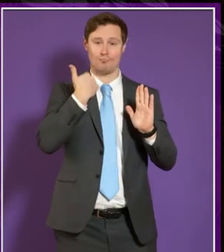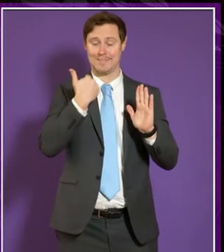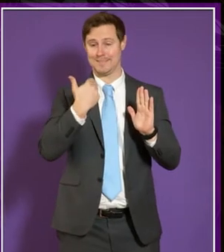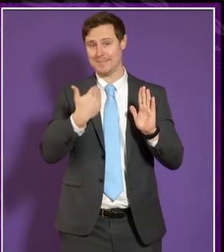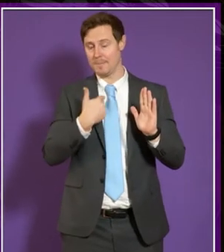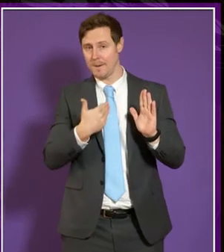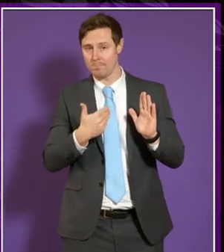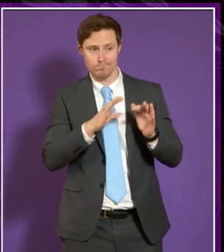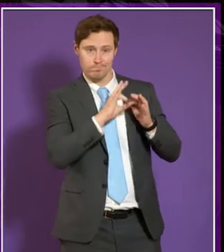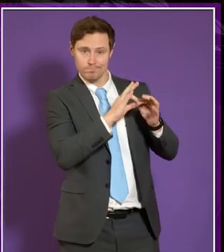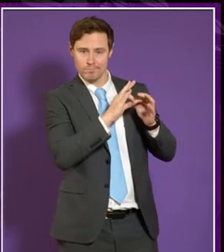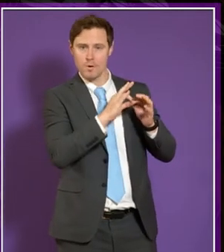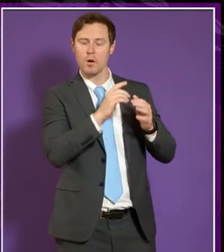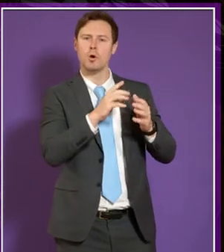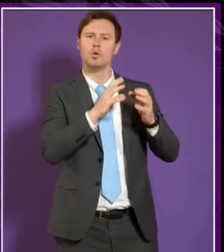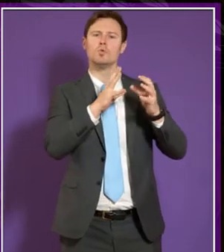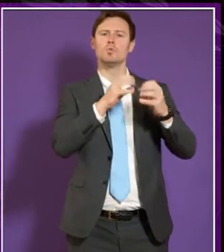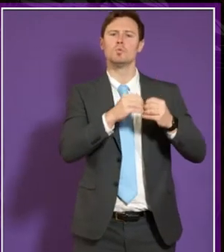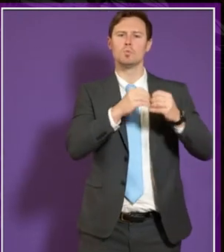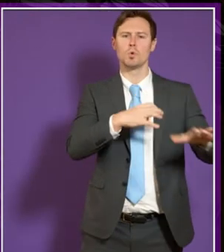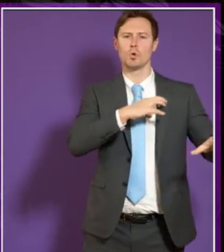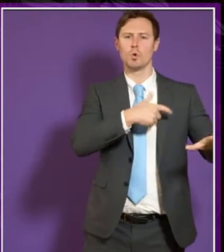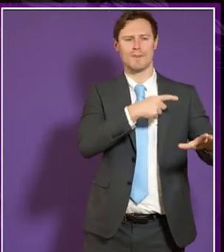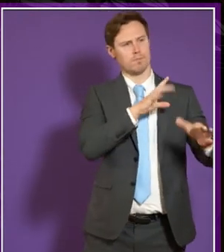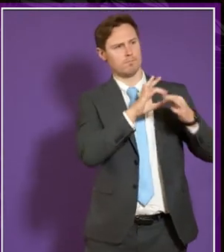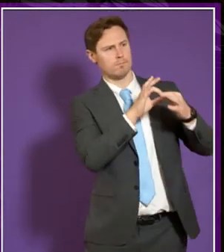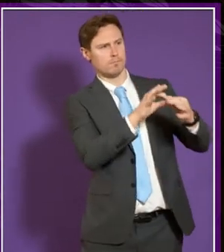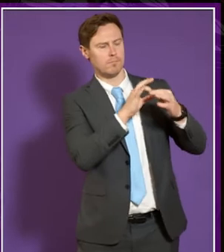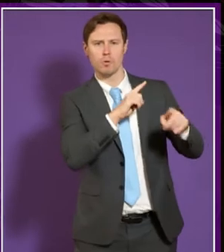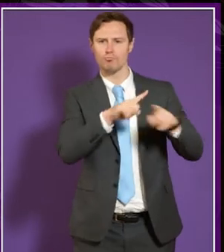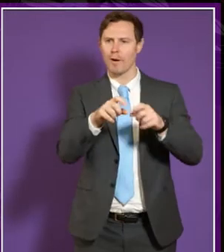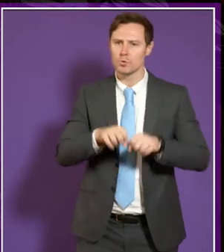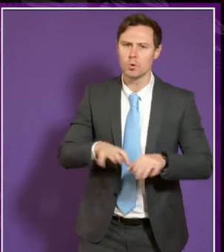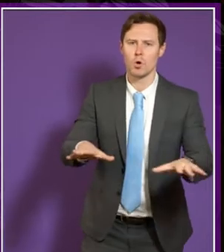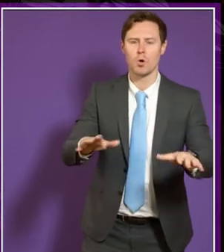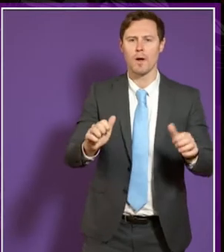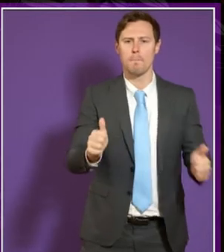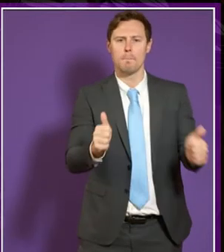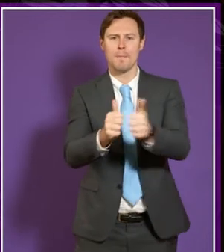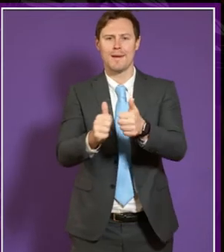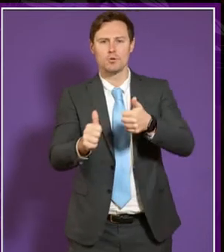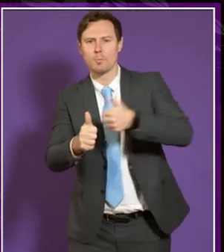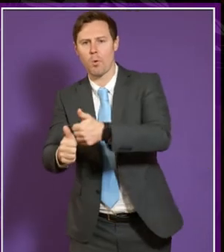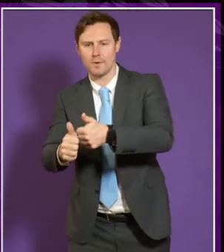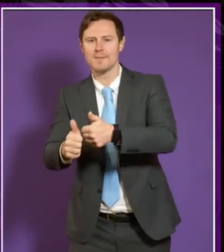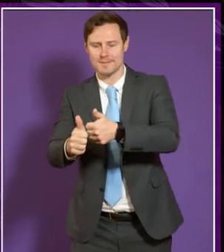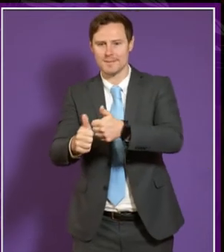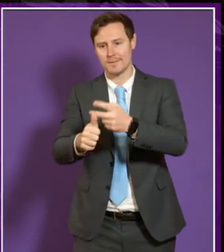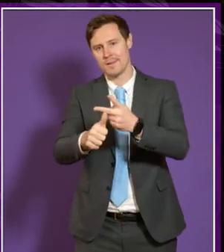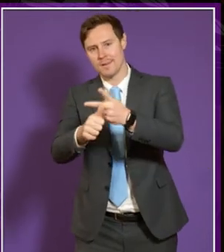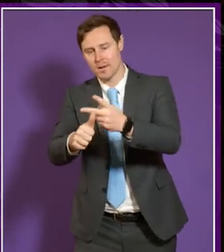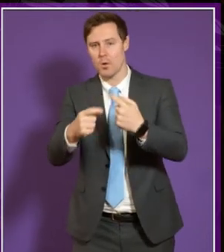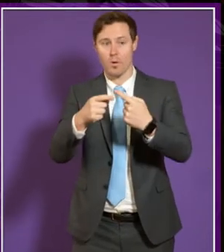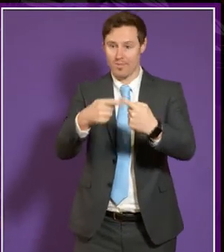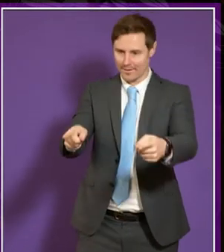involved in is we're working in partnership with the student unions to launch a student minds peer support programme that's targeted specifically at